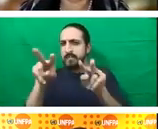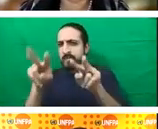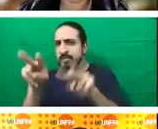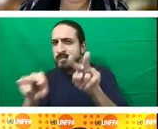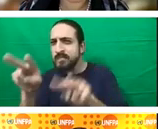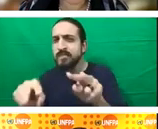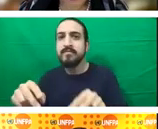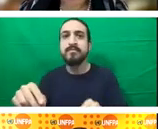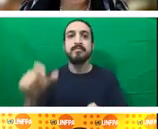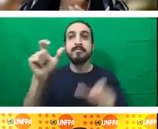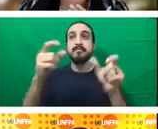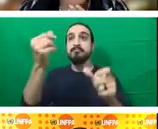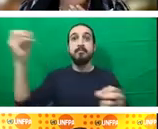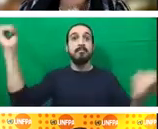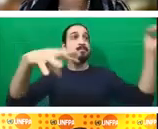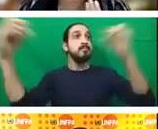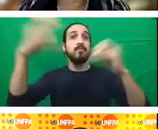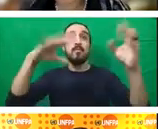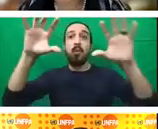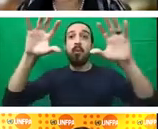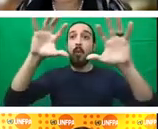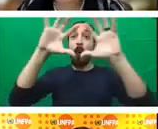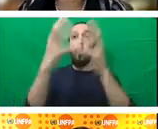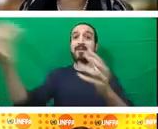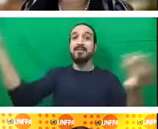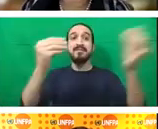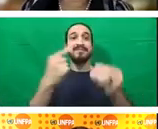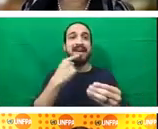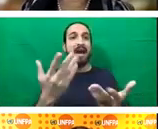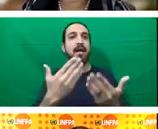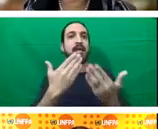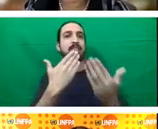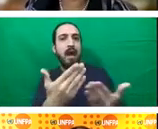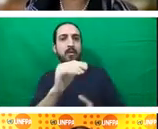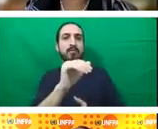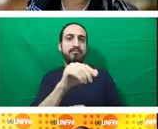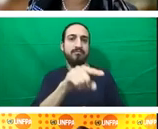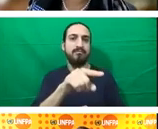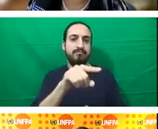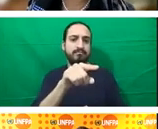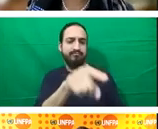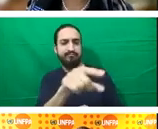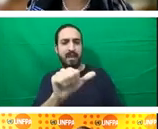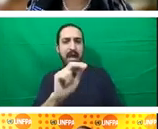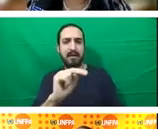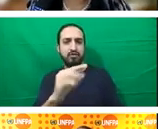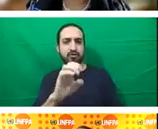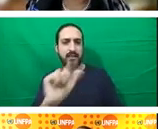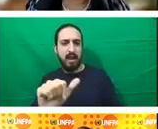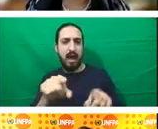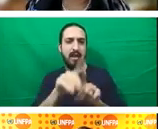plans. So thank you, Angela and Divya. And unfortunately, we're really running out of time. So I really give you only 12 minutes